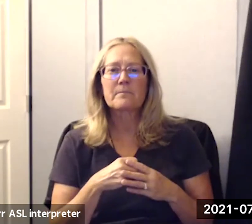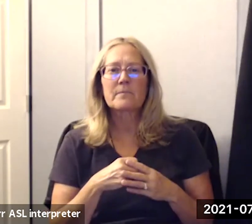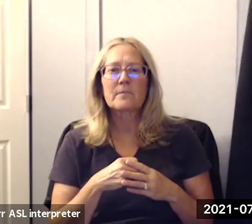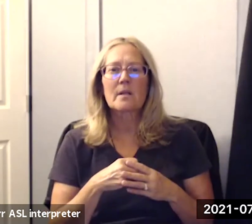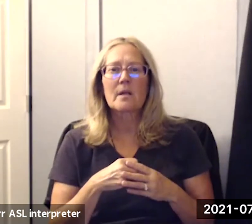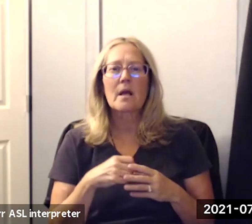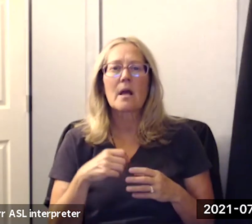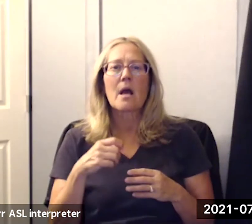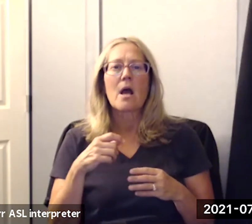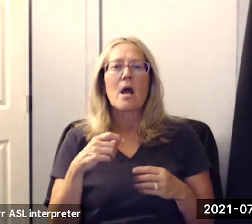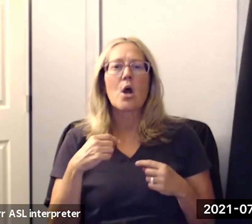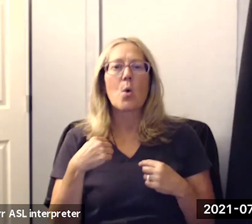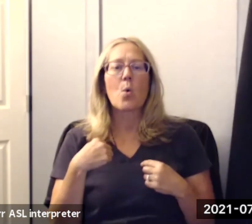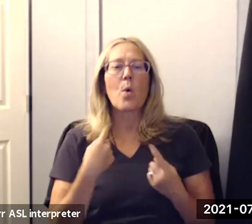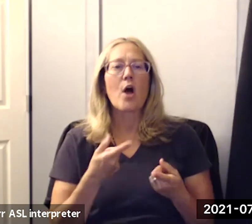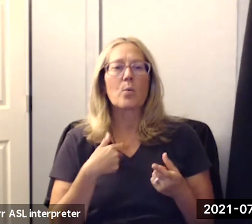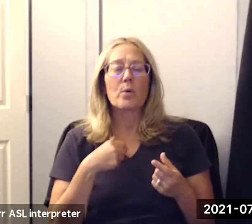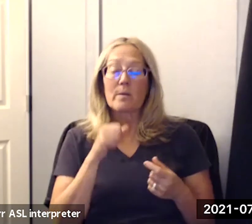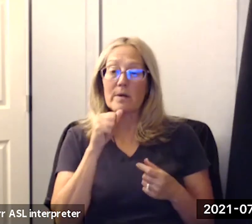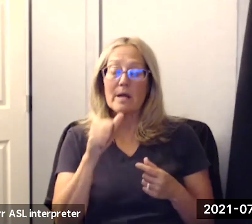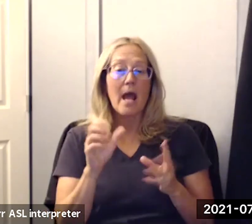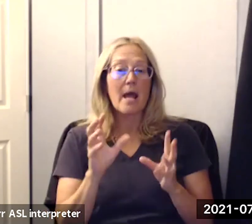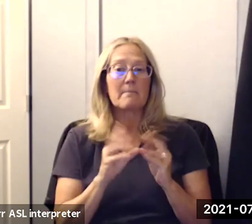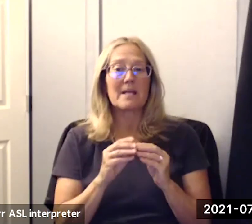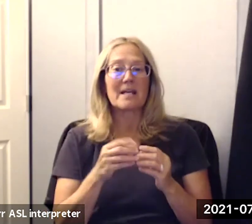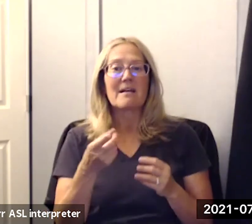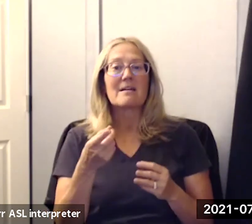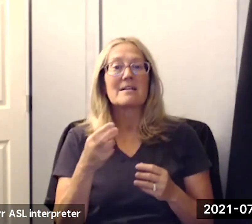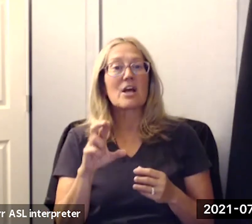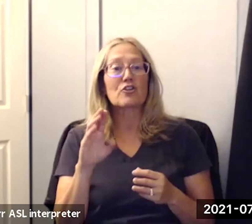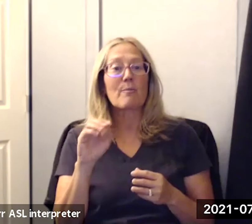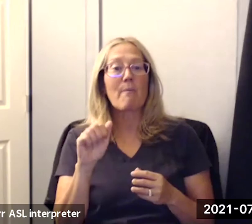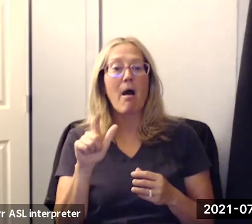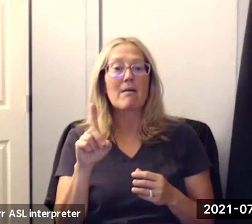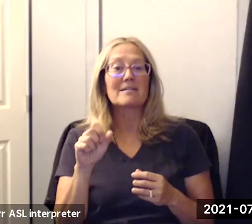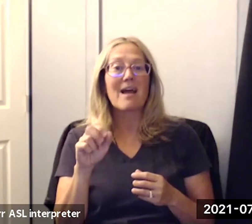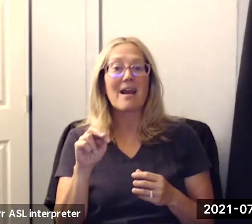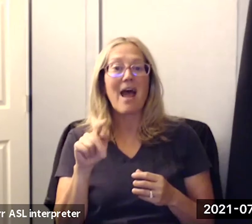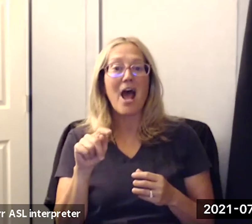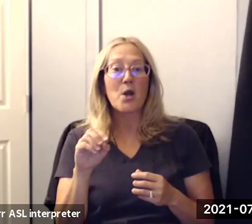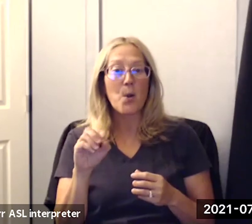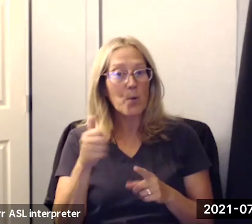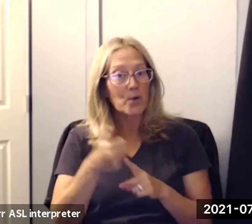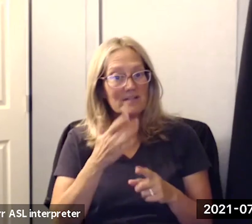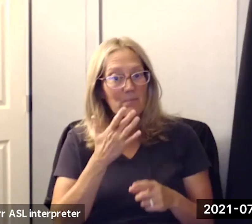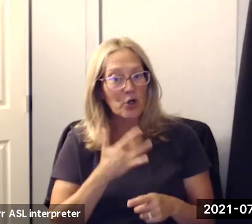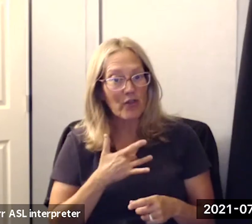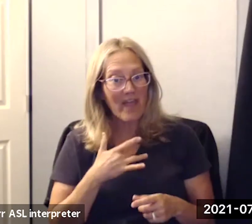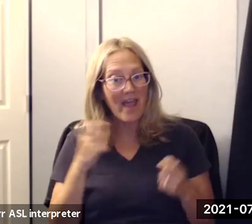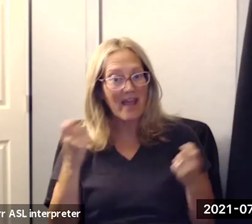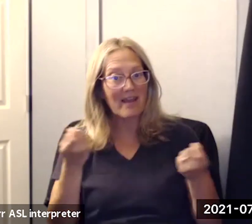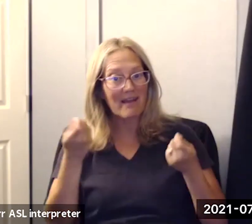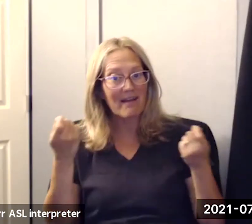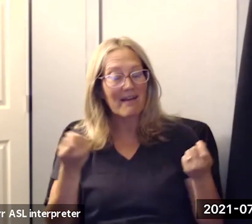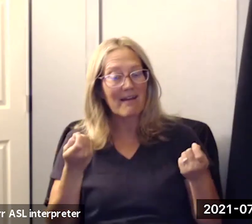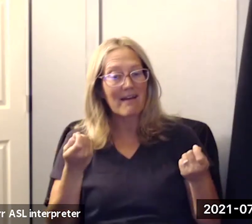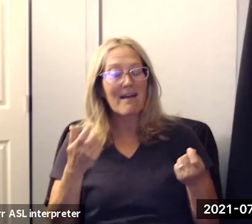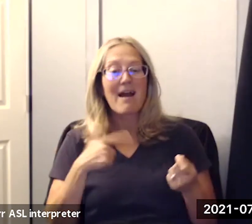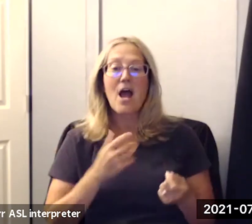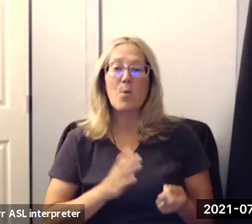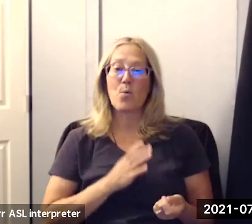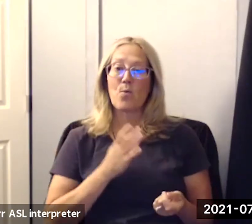while we were not meeting dr maldonado had a birthday and so i just want to officially